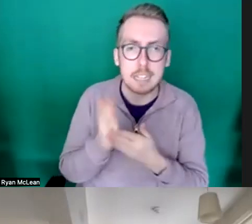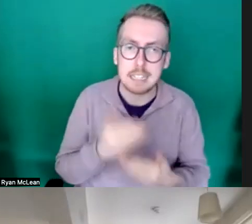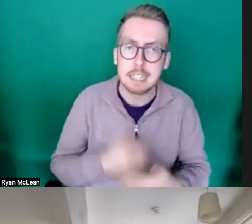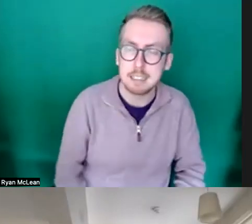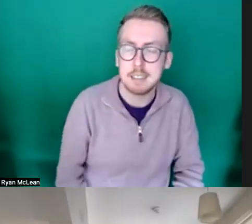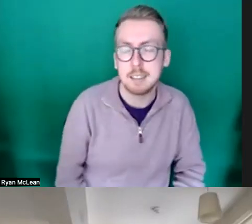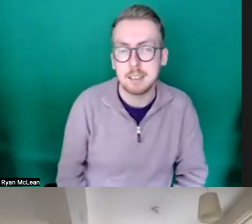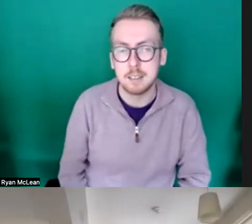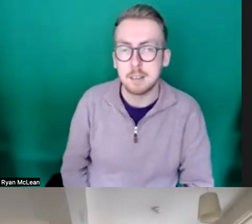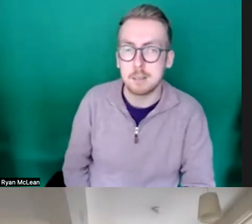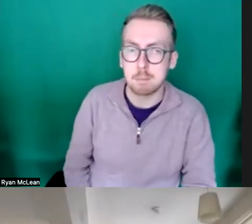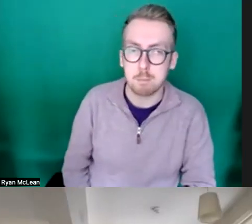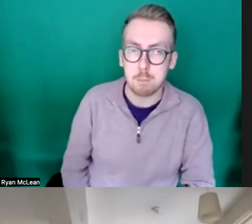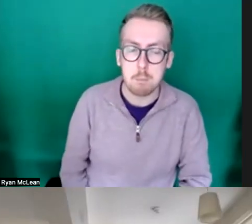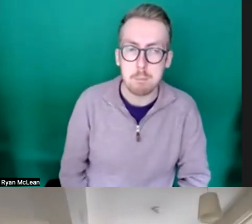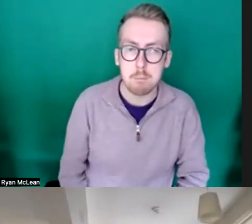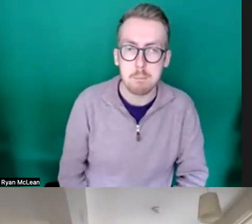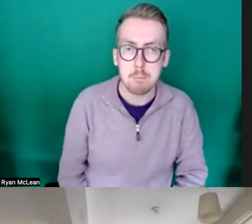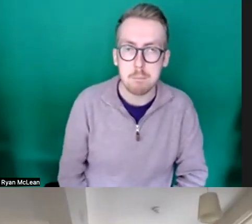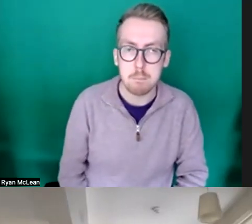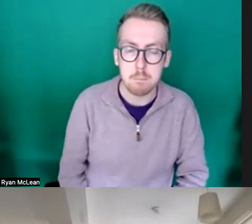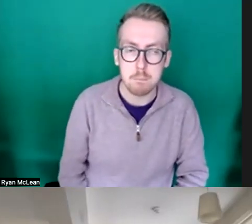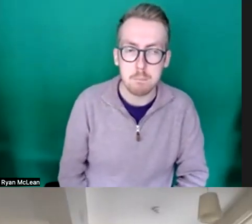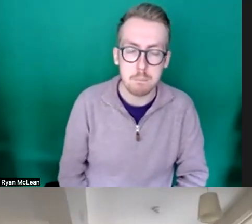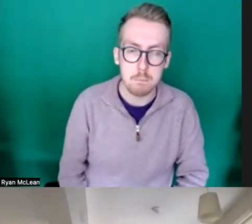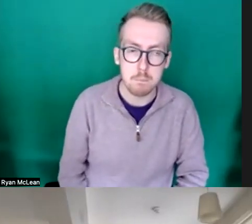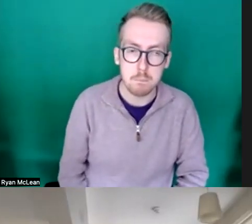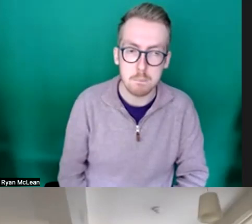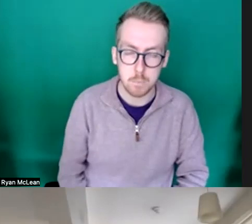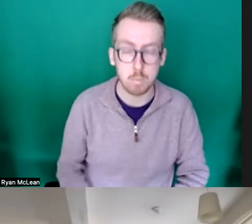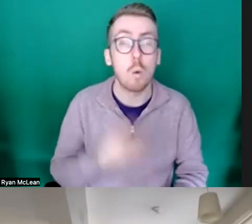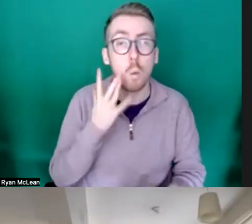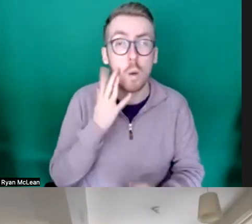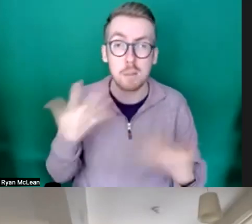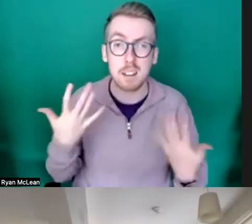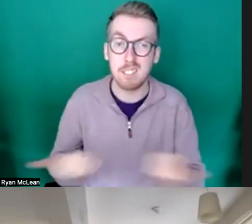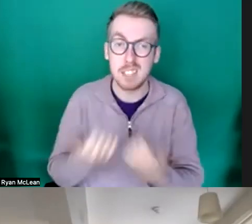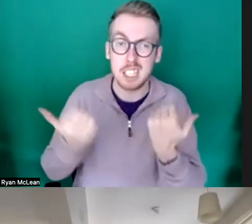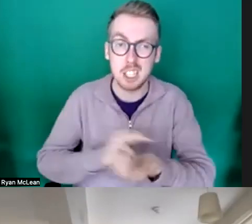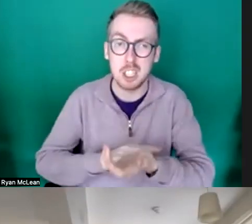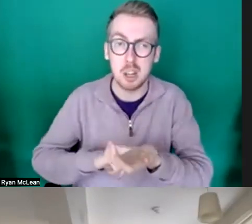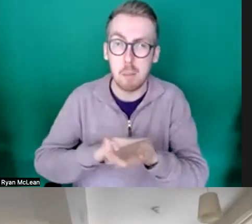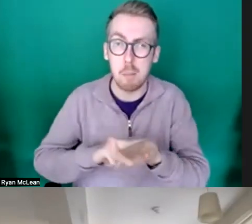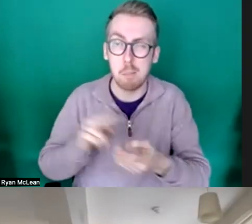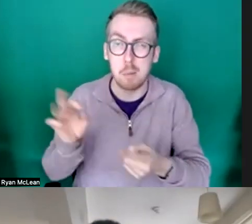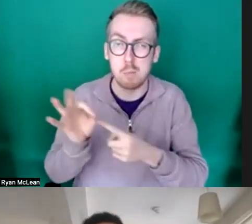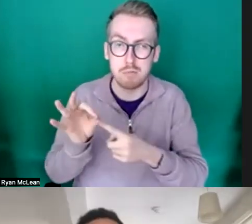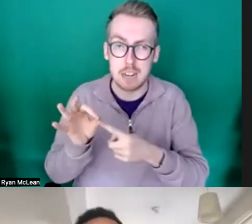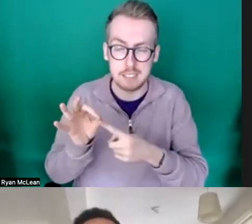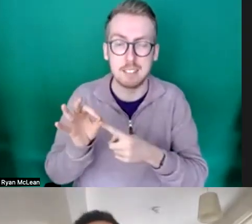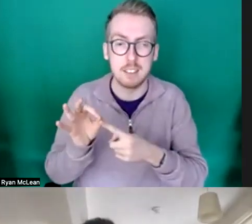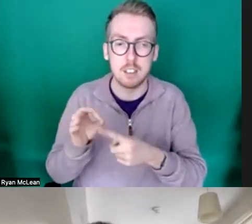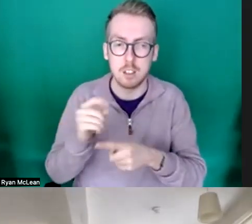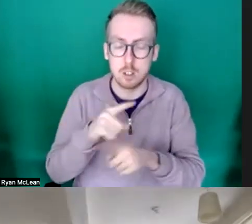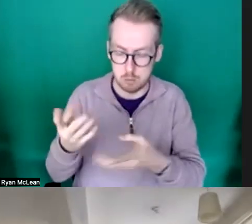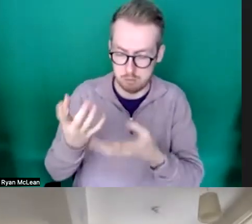um uh you know once you've done your blueprint and um if you come to us and you think the work is